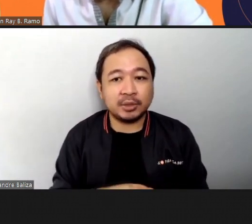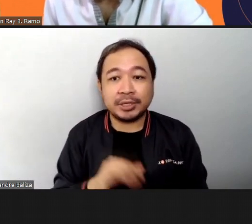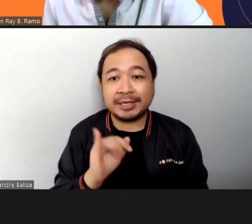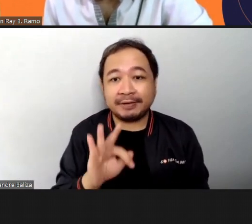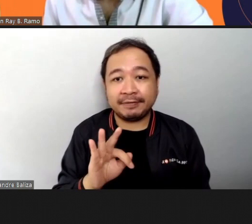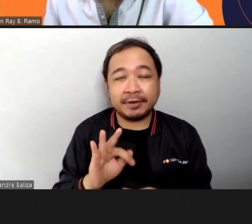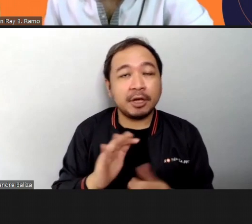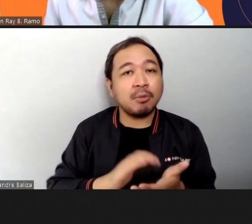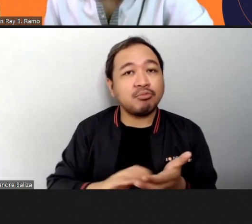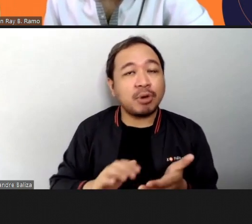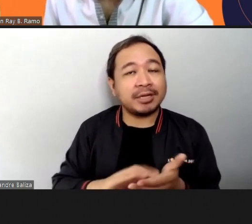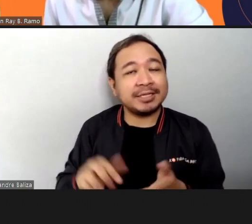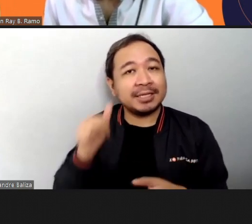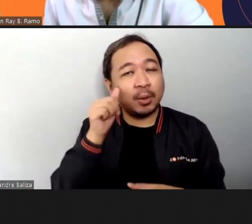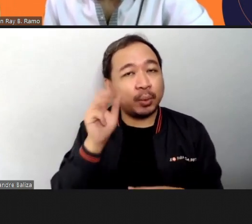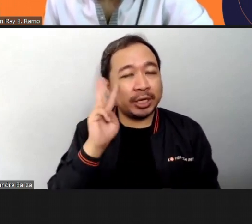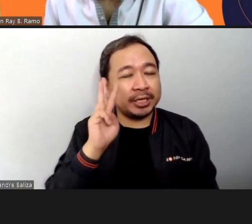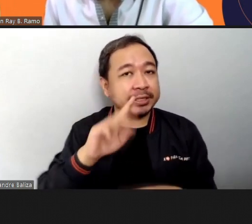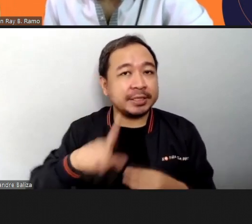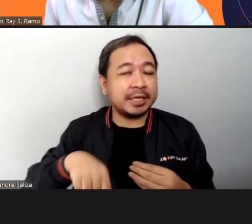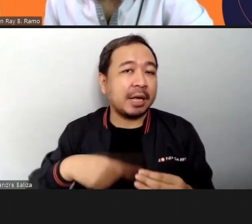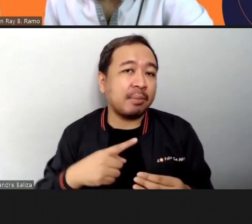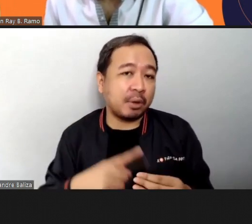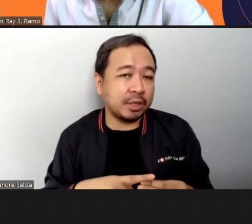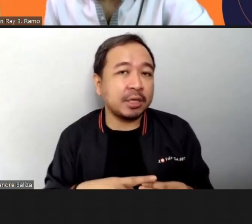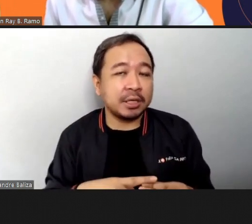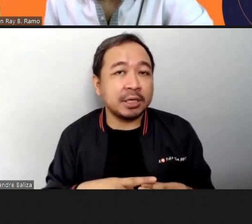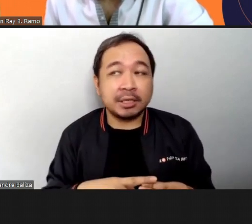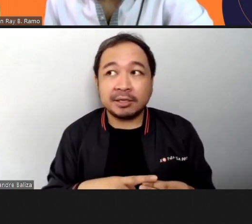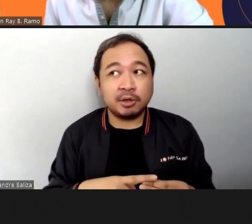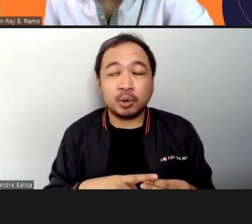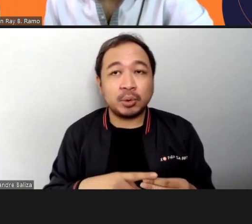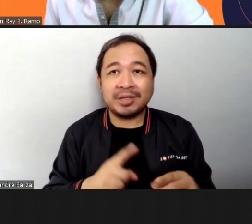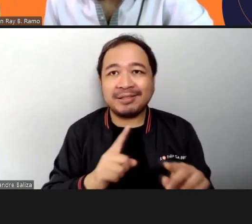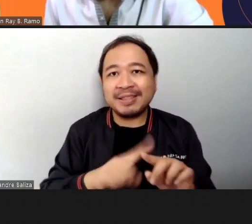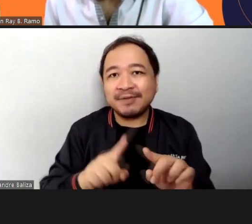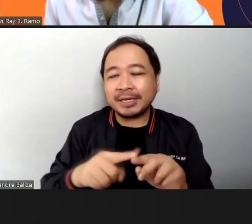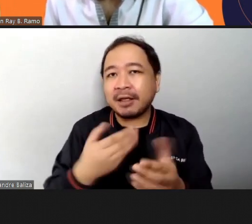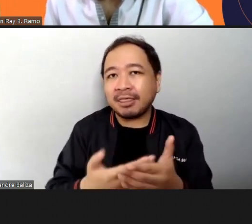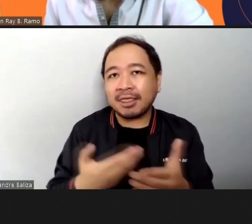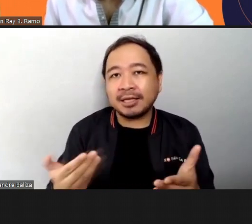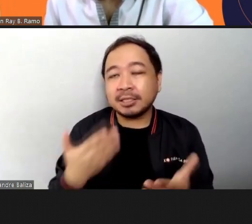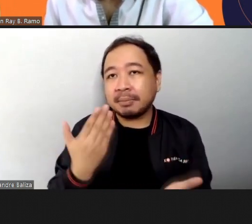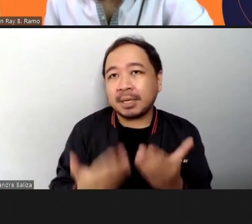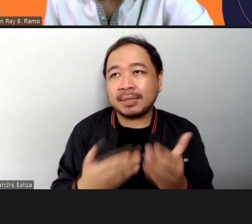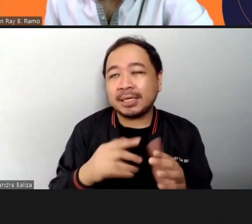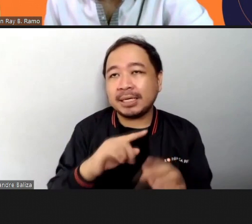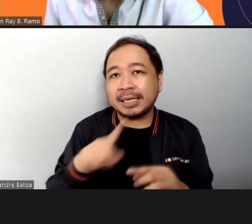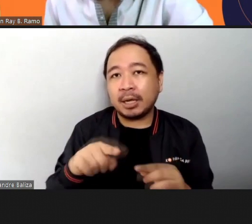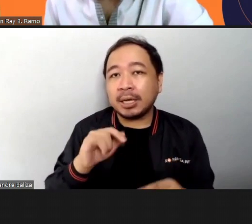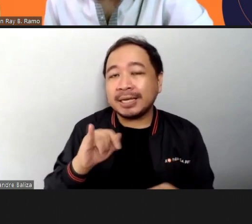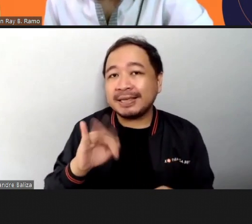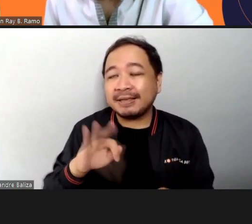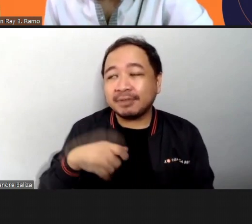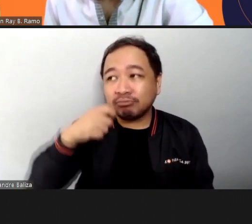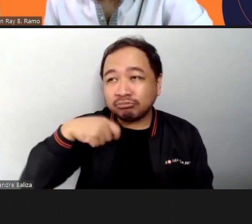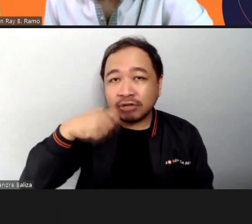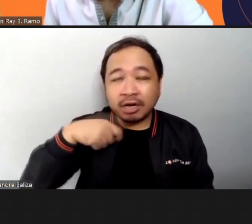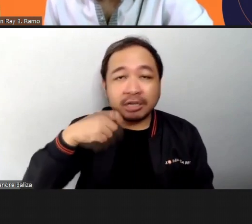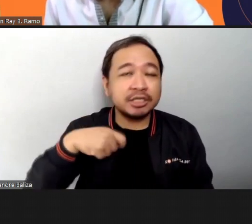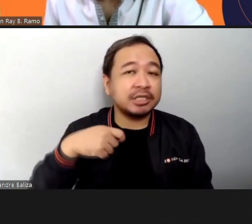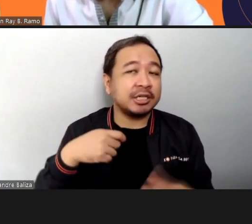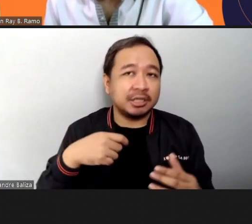mindfulness and weave it into the things that you do like maybe when you're brushing your teeth you practice